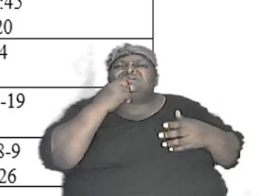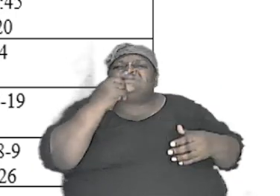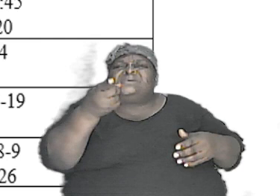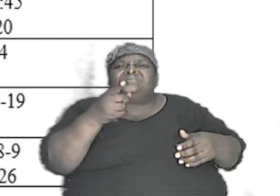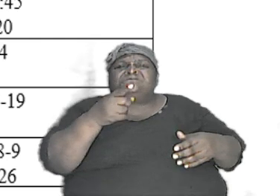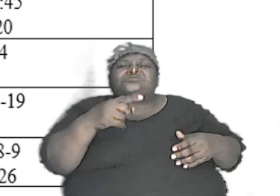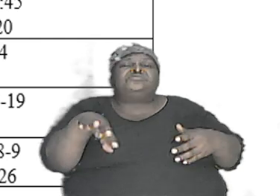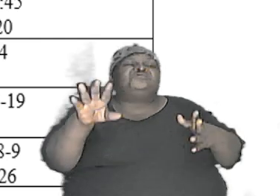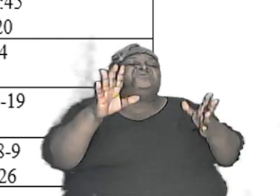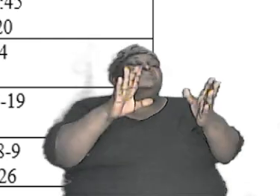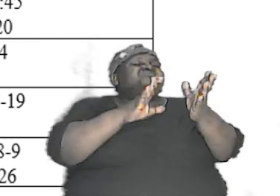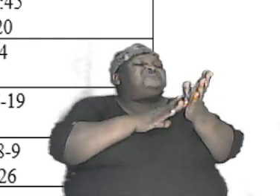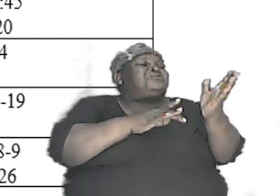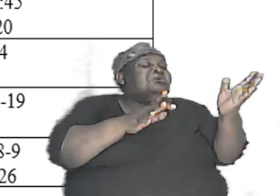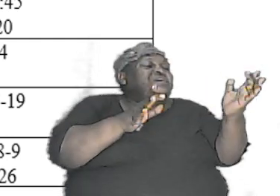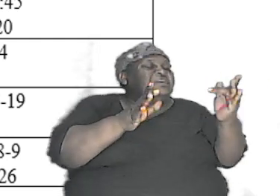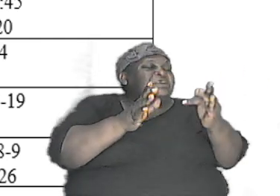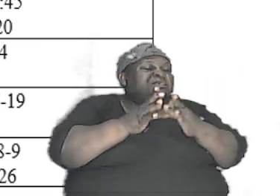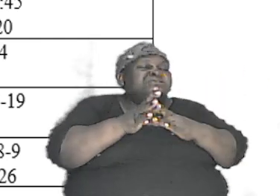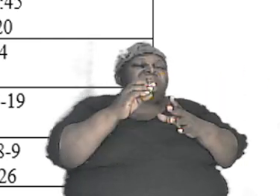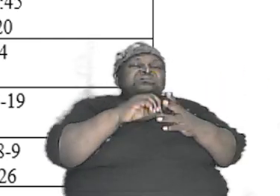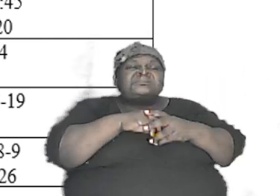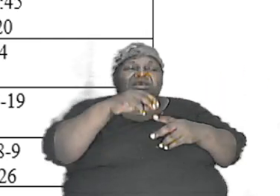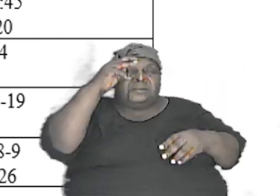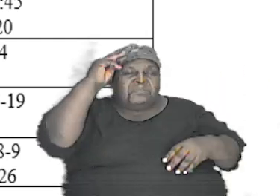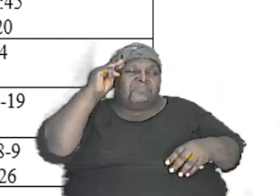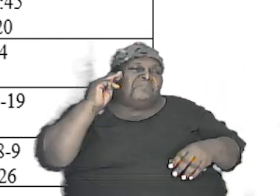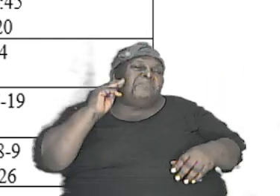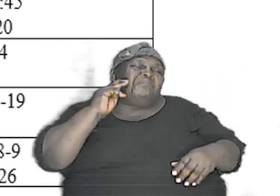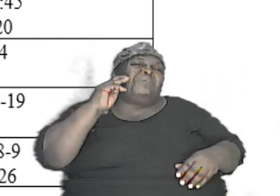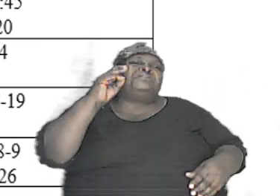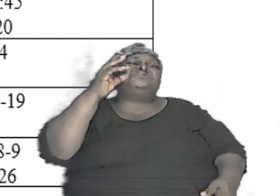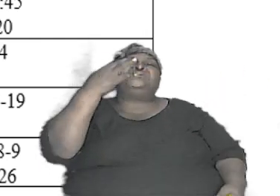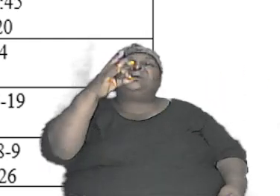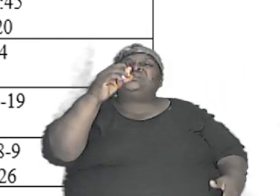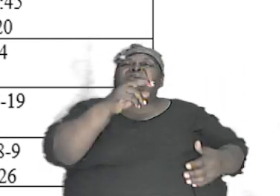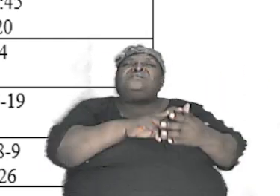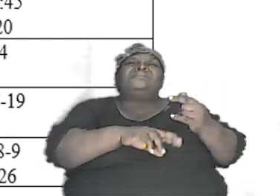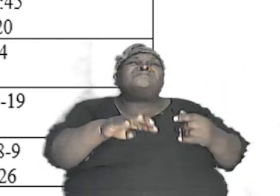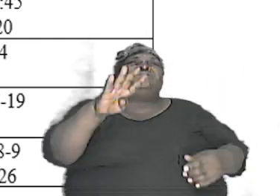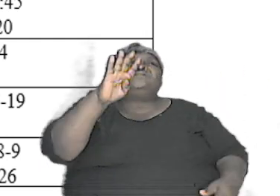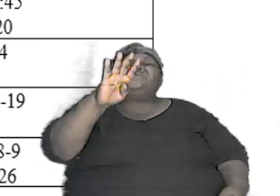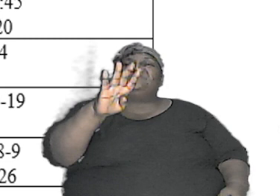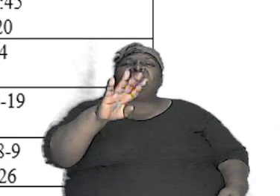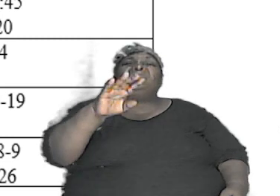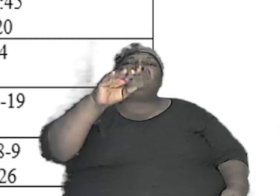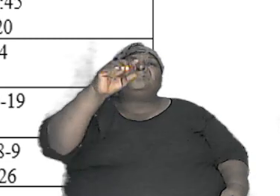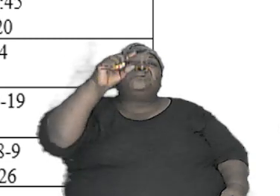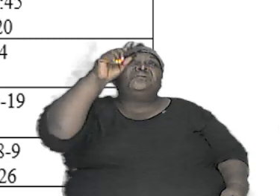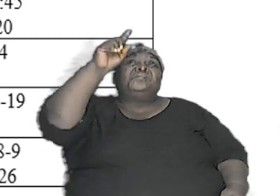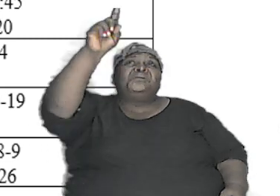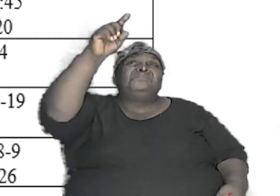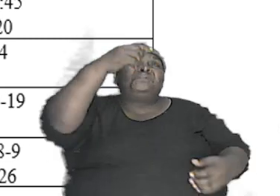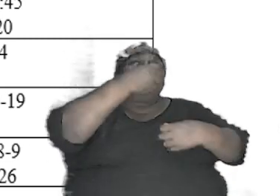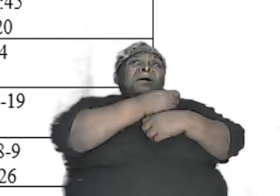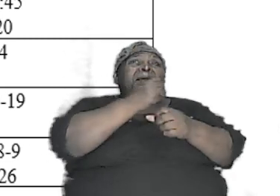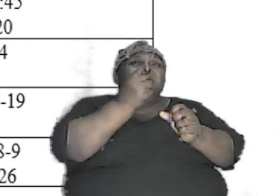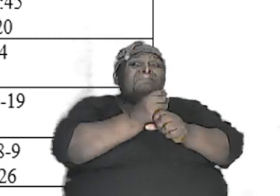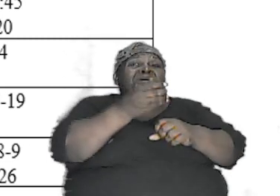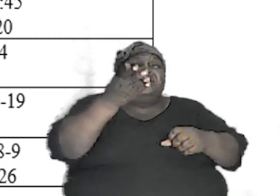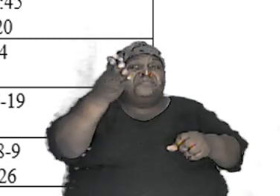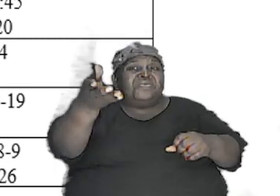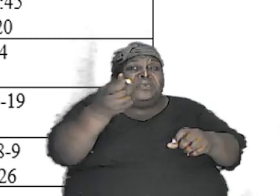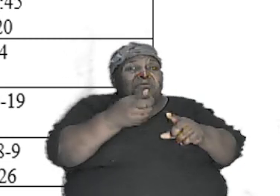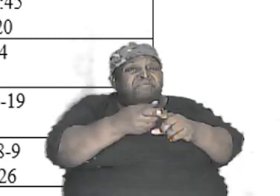Jesus in Matthew 19 and verse 4 declared that he that made them from the